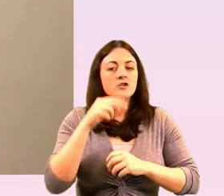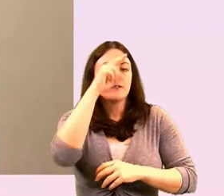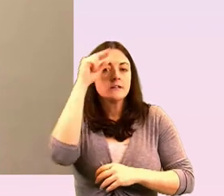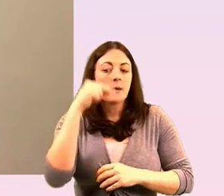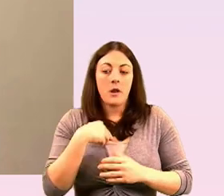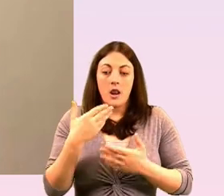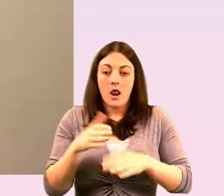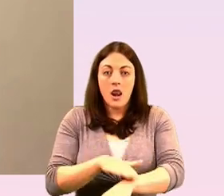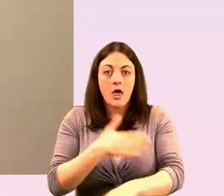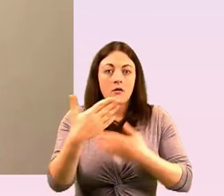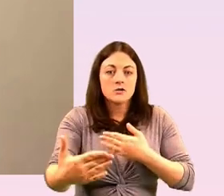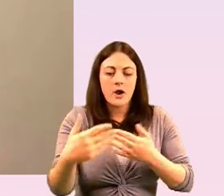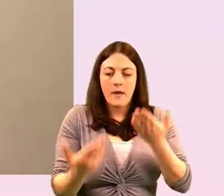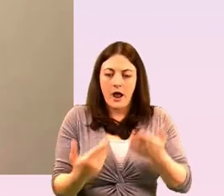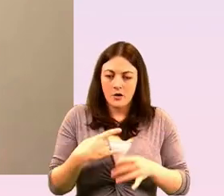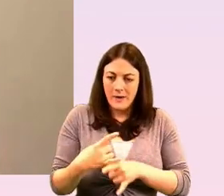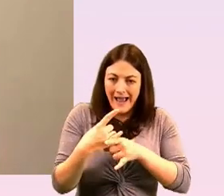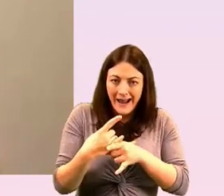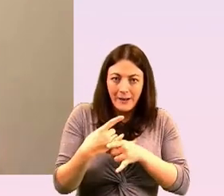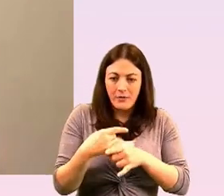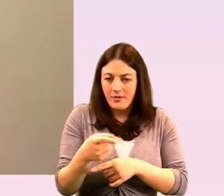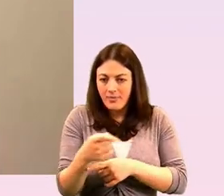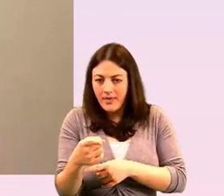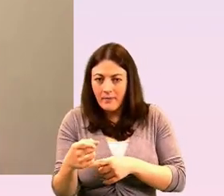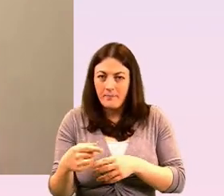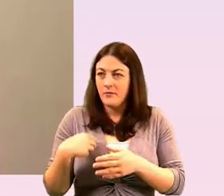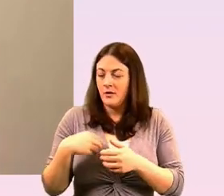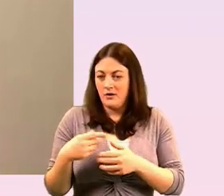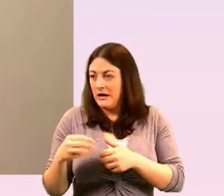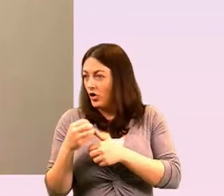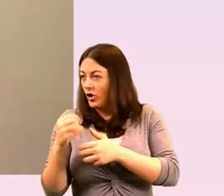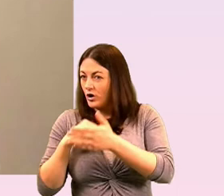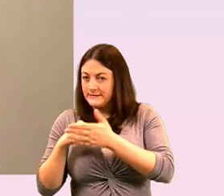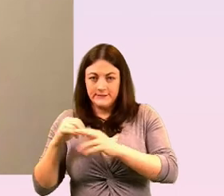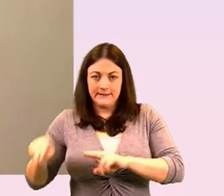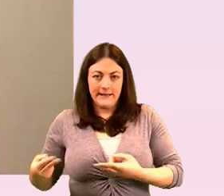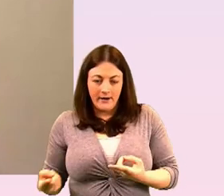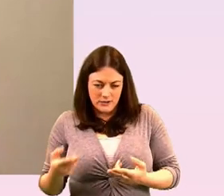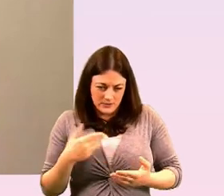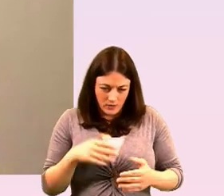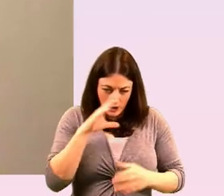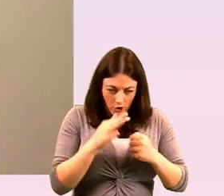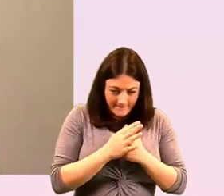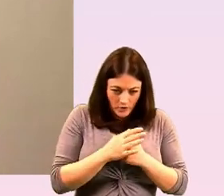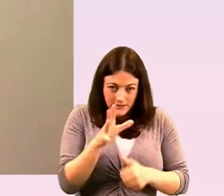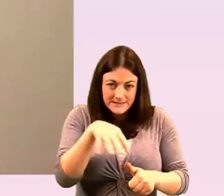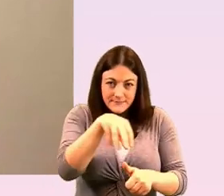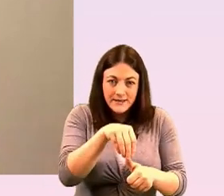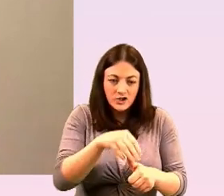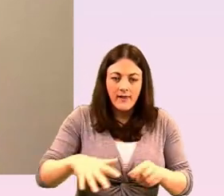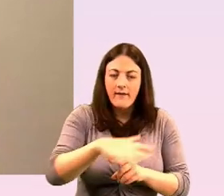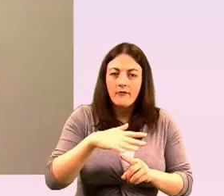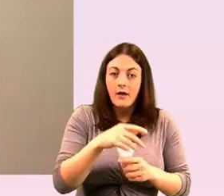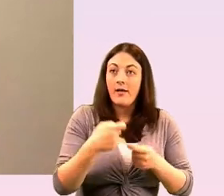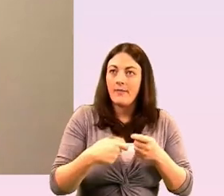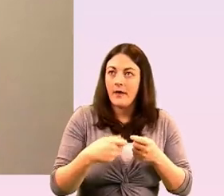can we help where others don't where can donors come in and and sometimes it is that surfacing and making issues uh